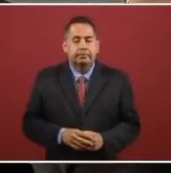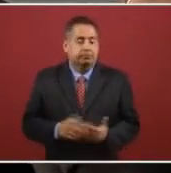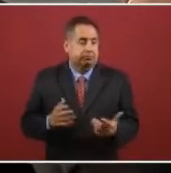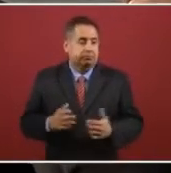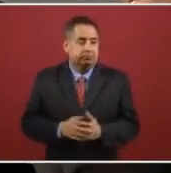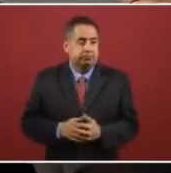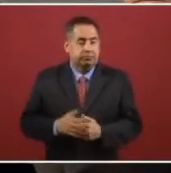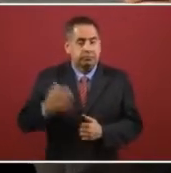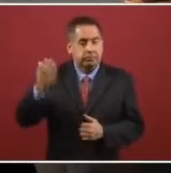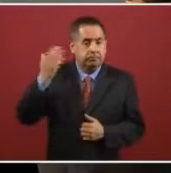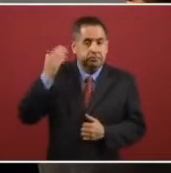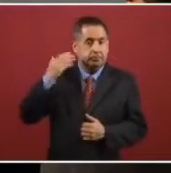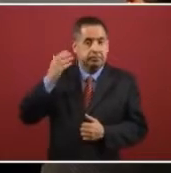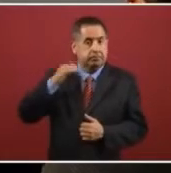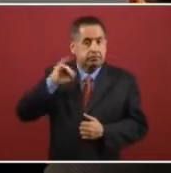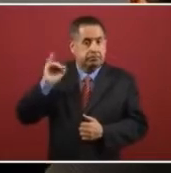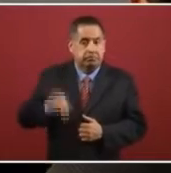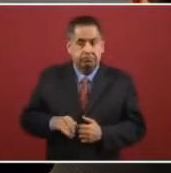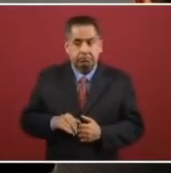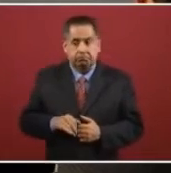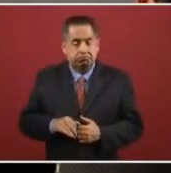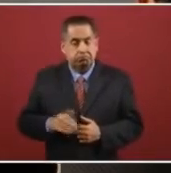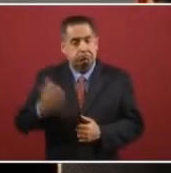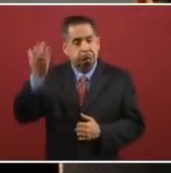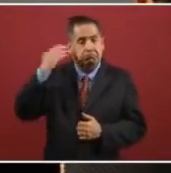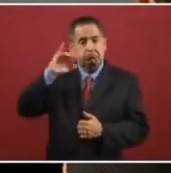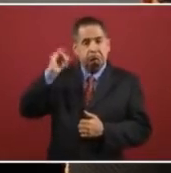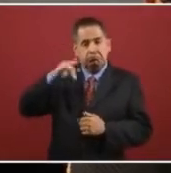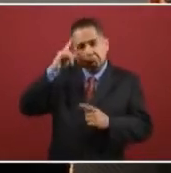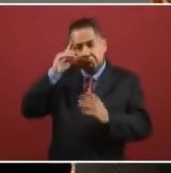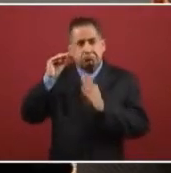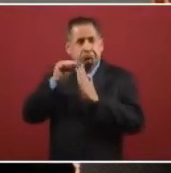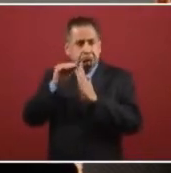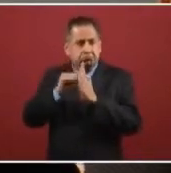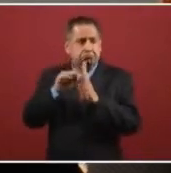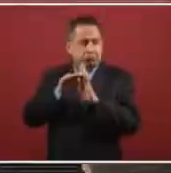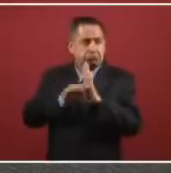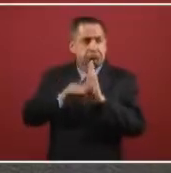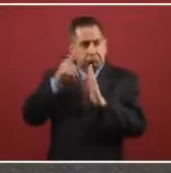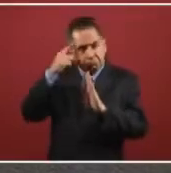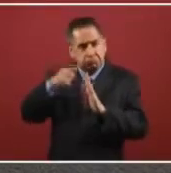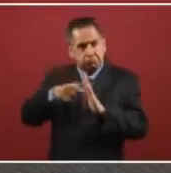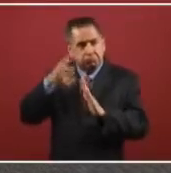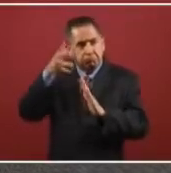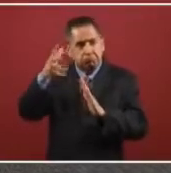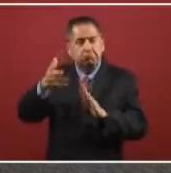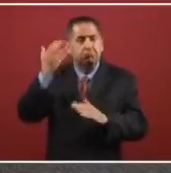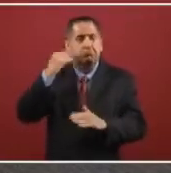What never had ever been in the agenda before.